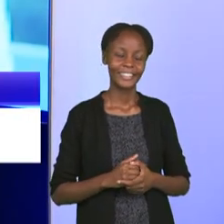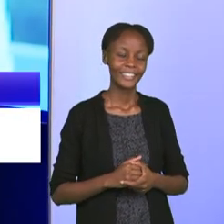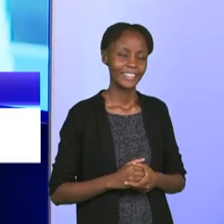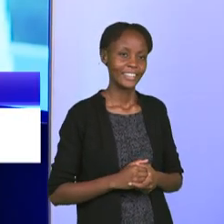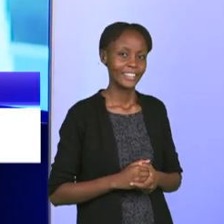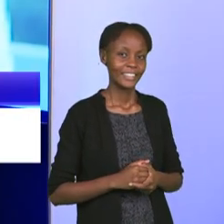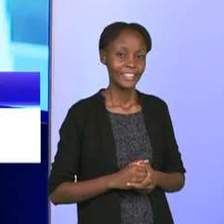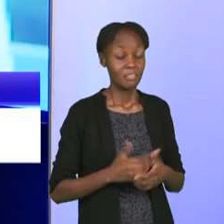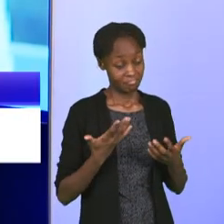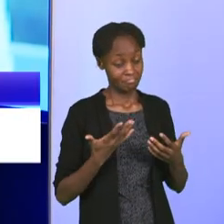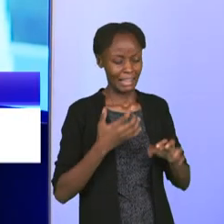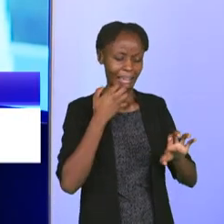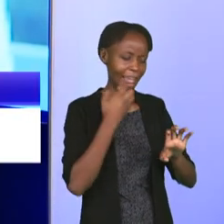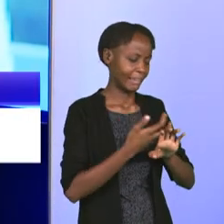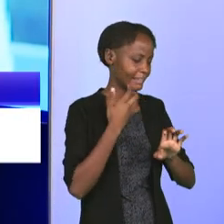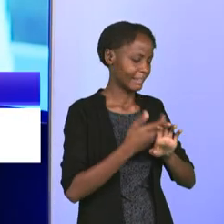It's difficult.